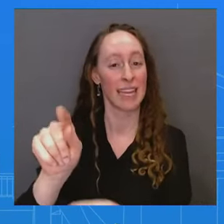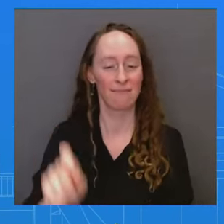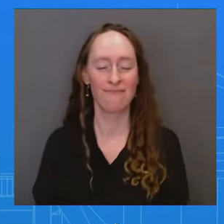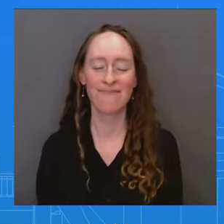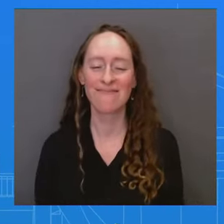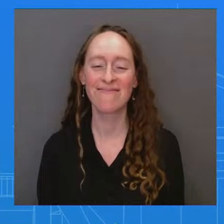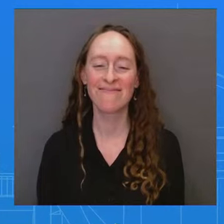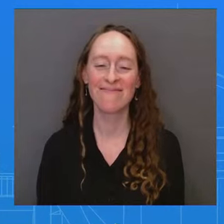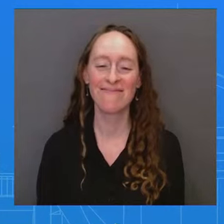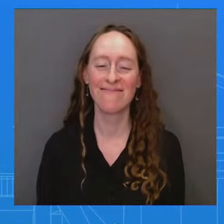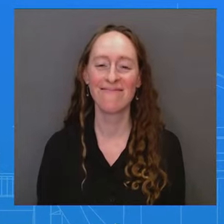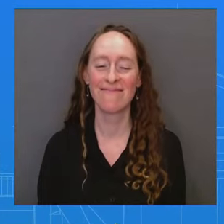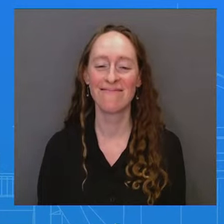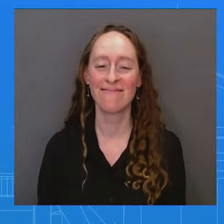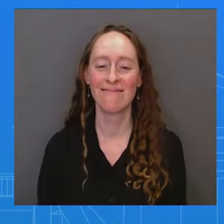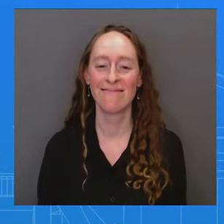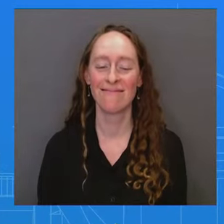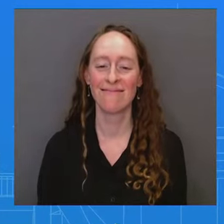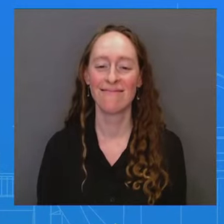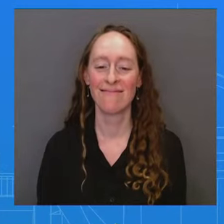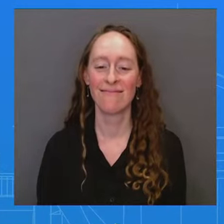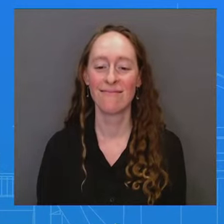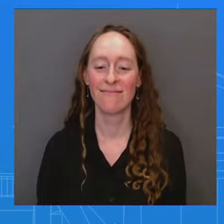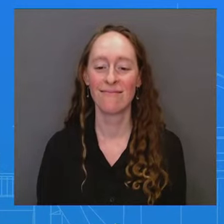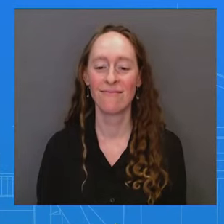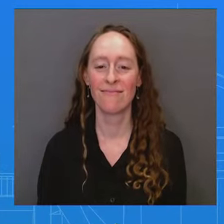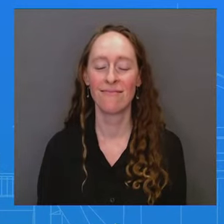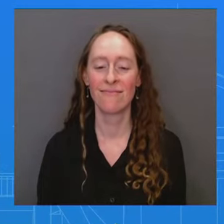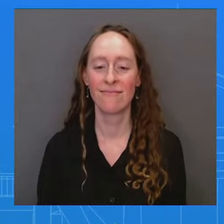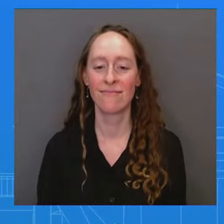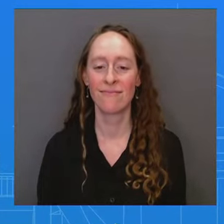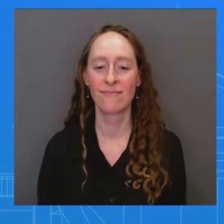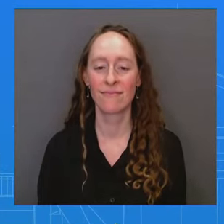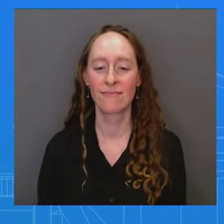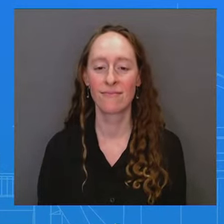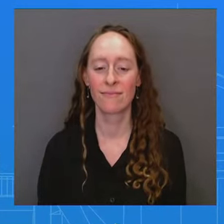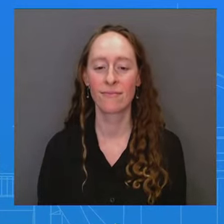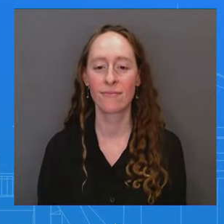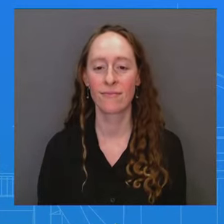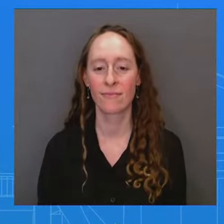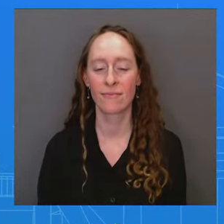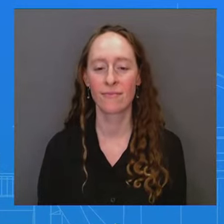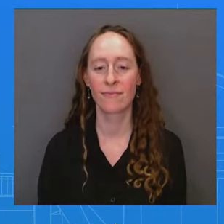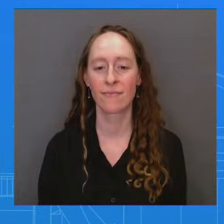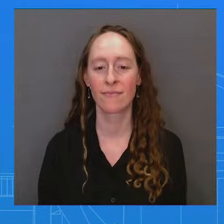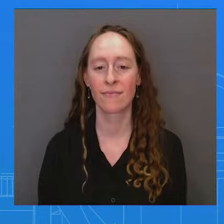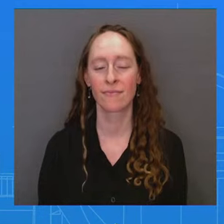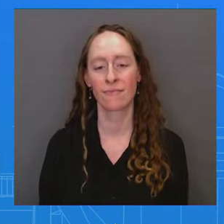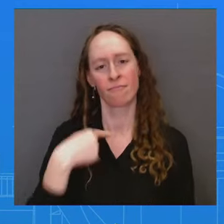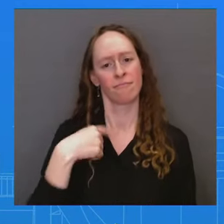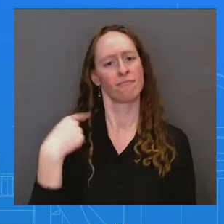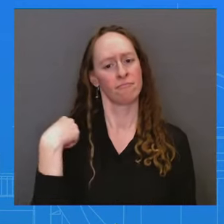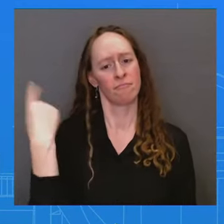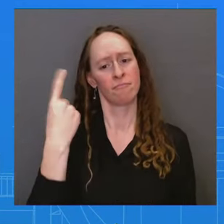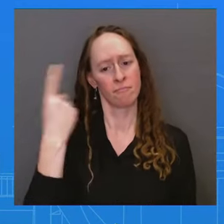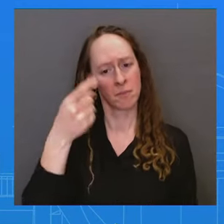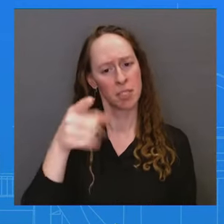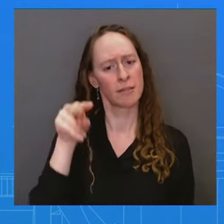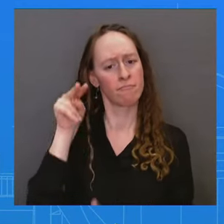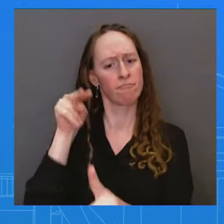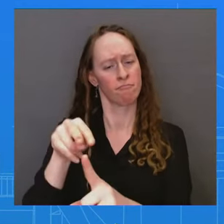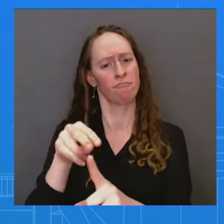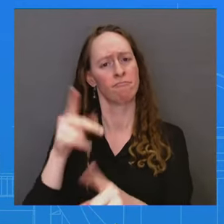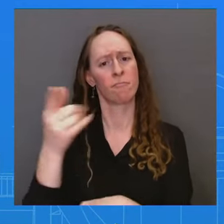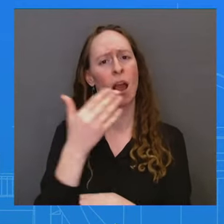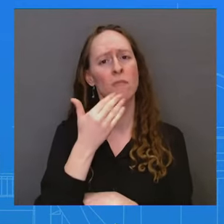U.S. holding Israel with the same standard of accountability that we apply to other partners that receive American weapons? Mr.